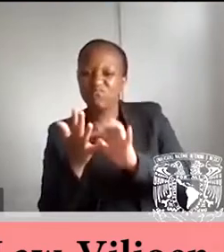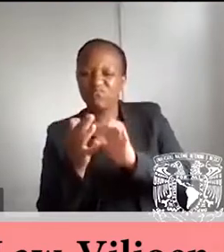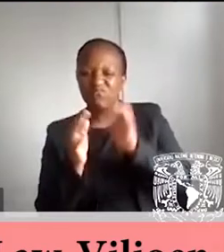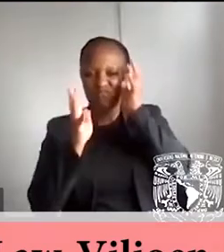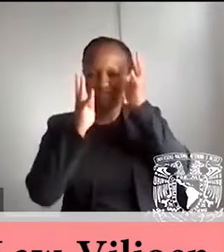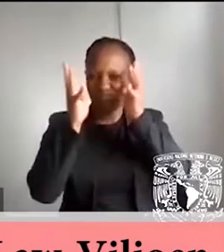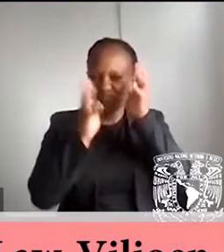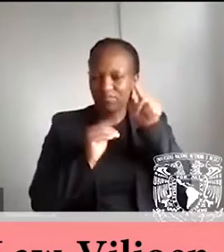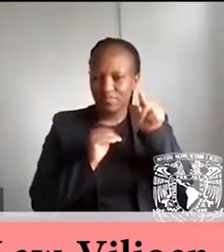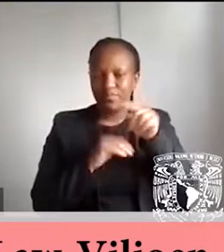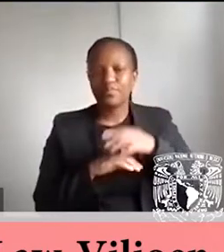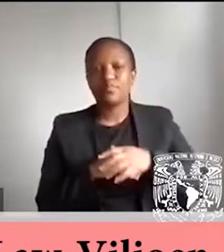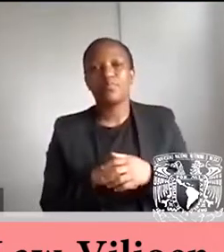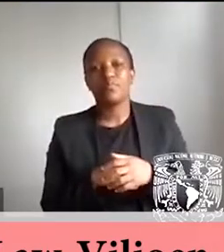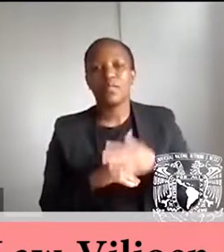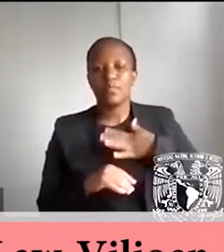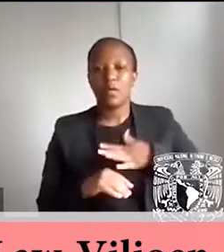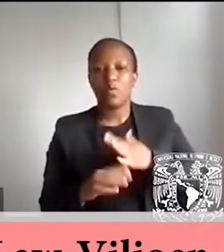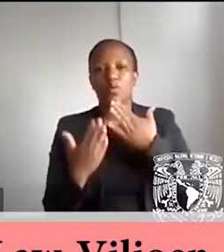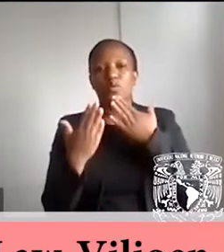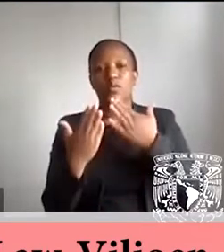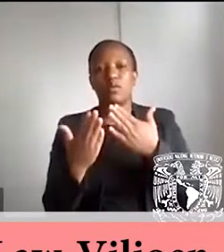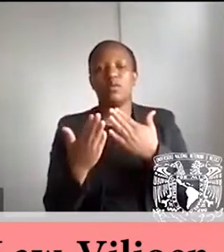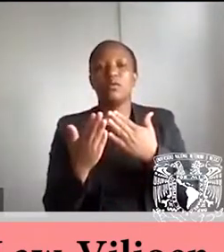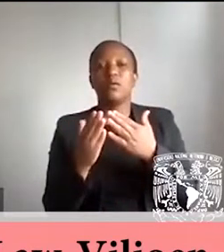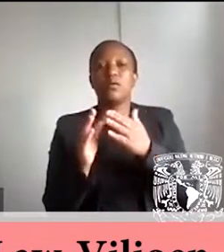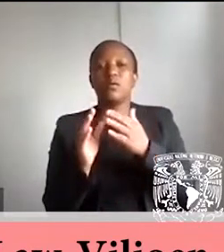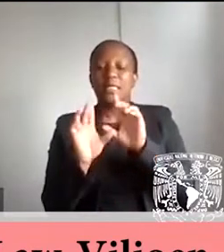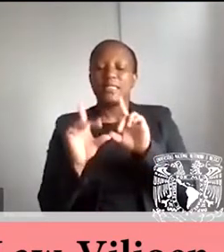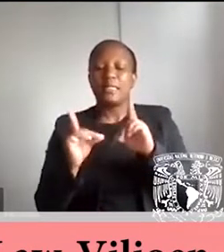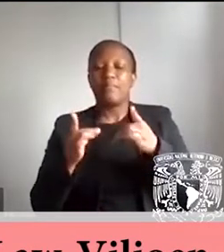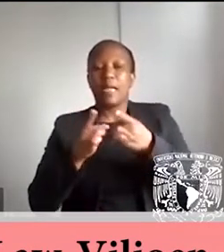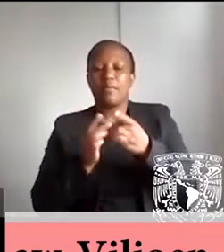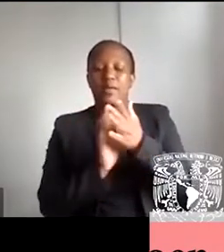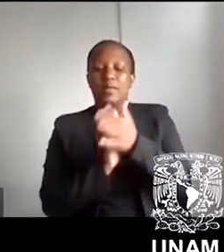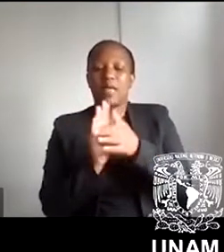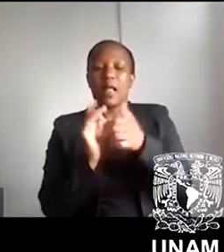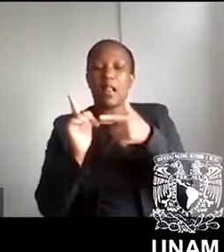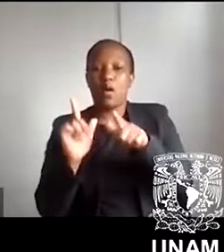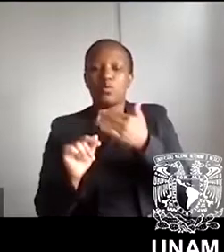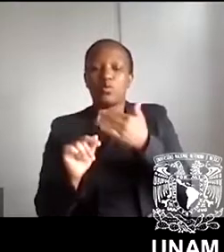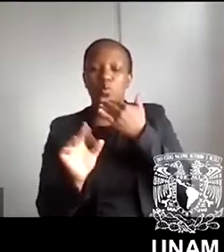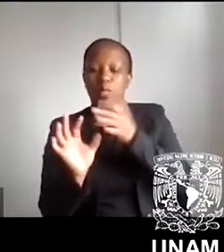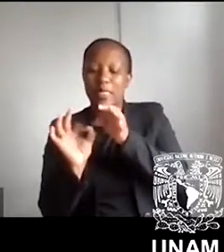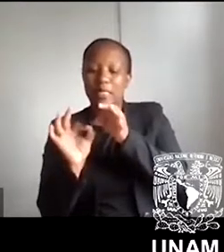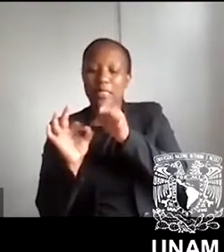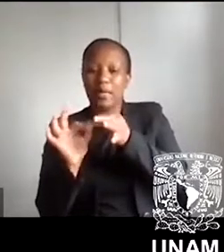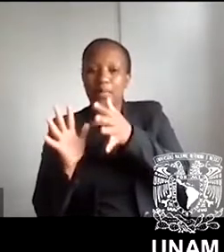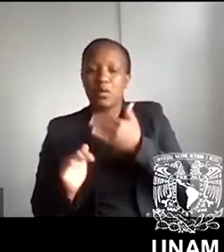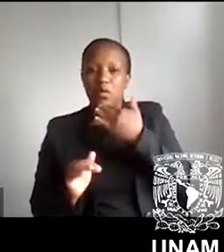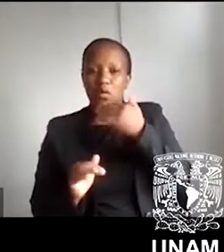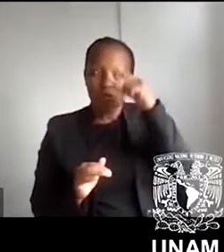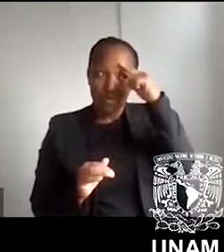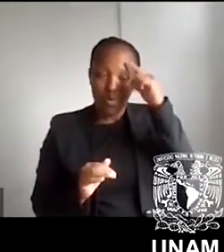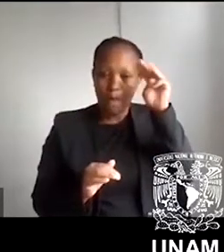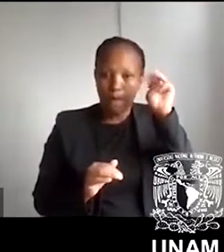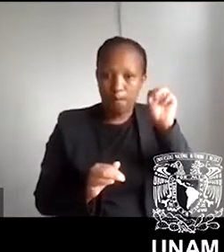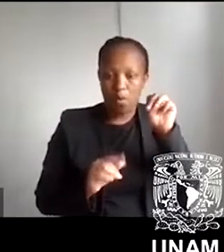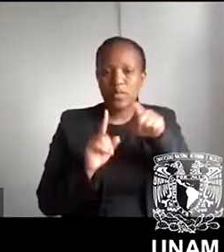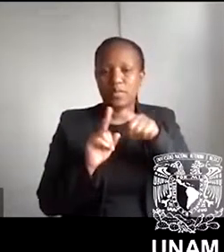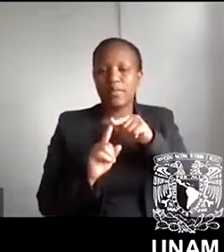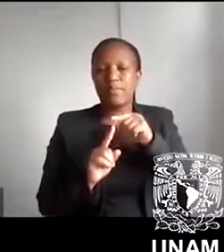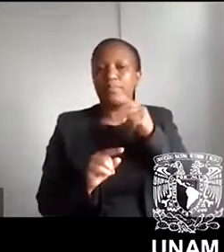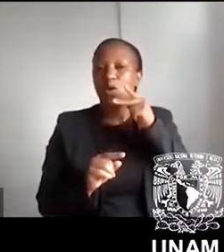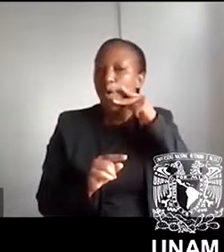Thank you also to the Department of Sign Language, in particular, Mpoh Teme and Augustine Clou, who are providing